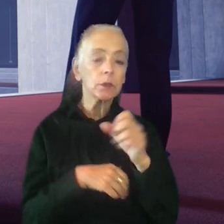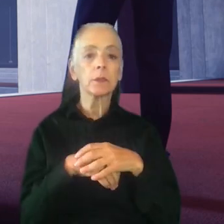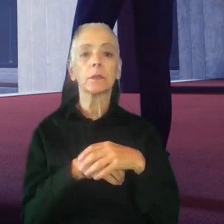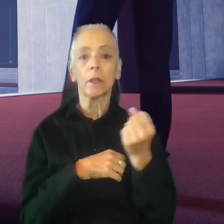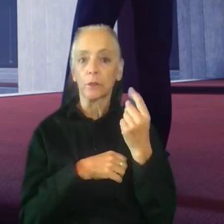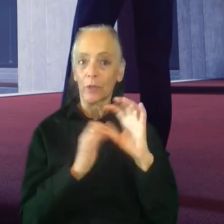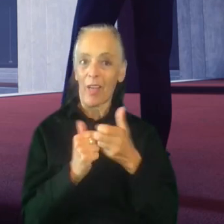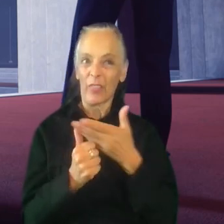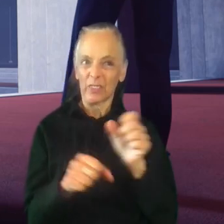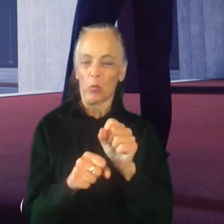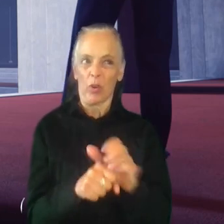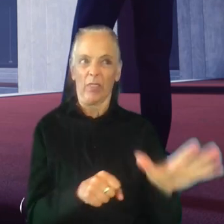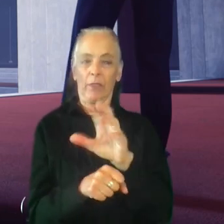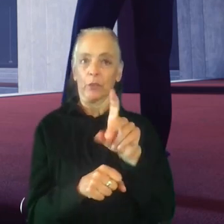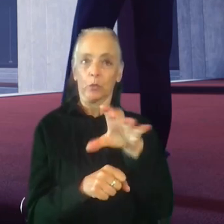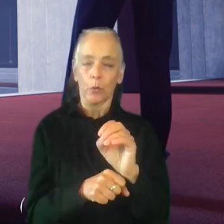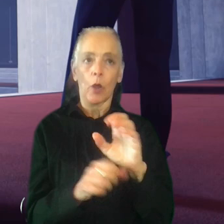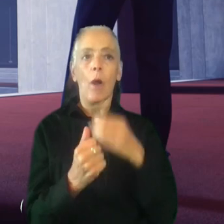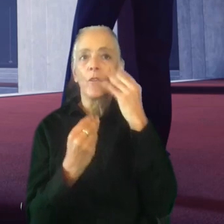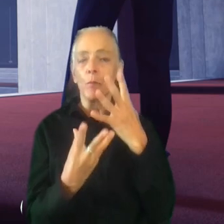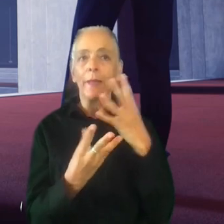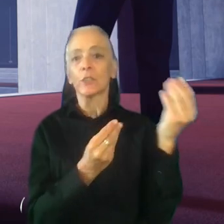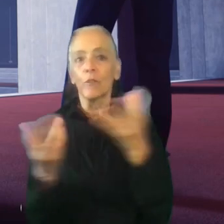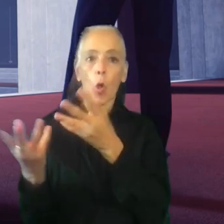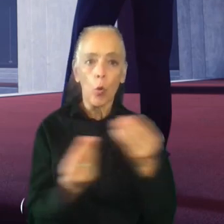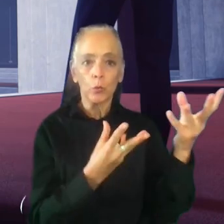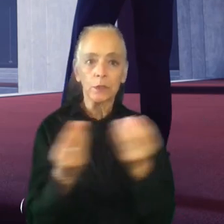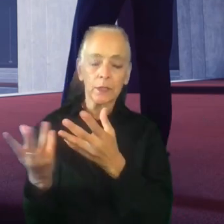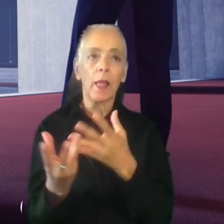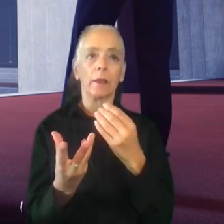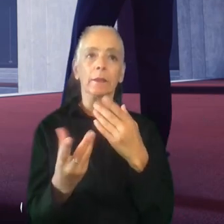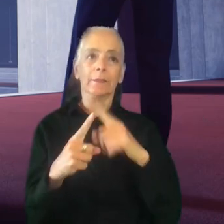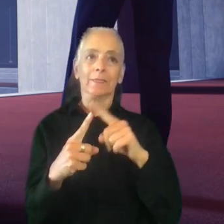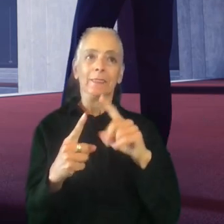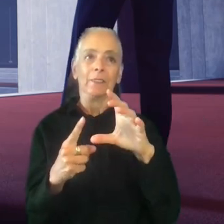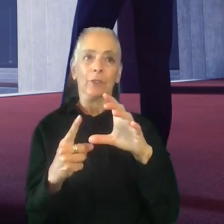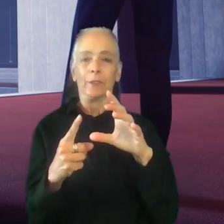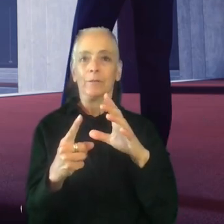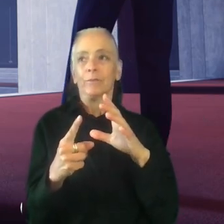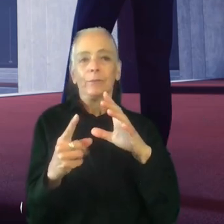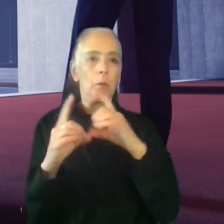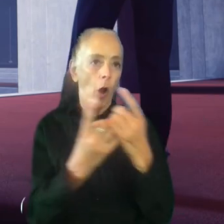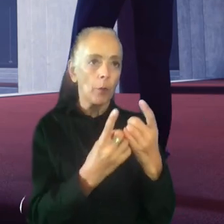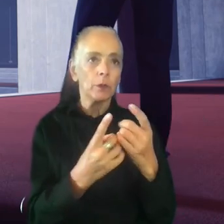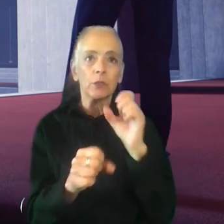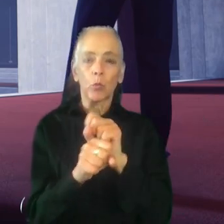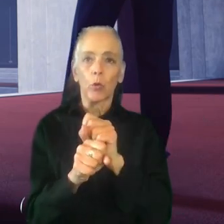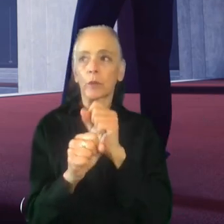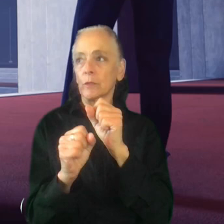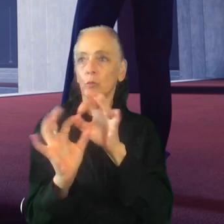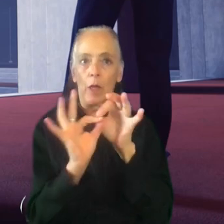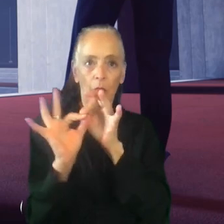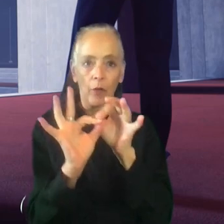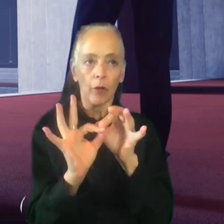how things work at the studio, how information flows, and how the different crafts and departments work together. Those that were